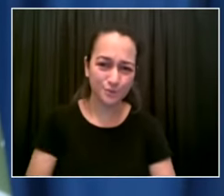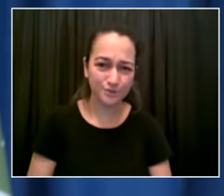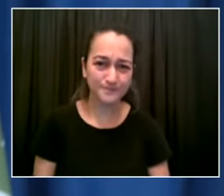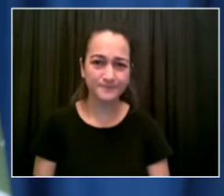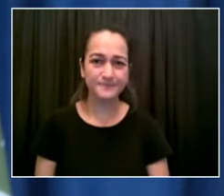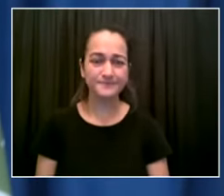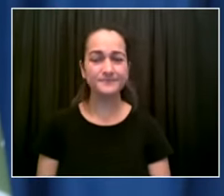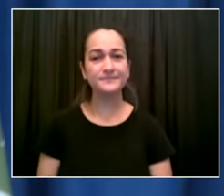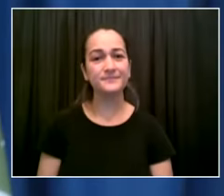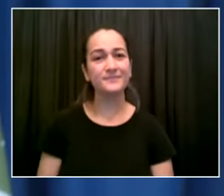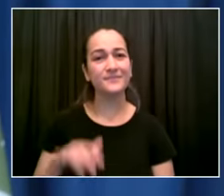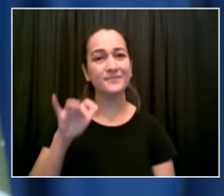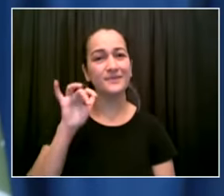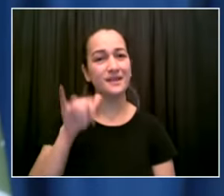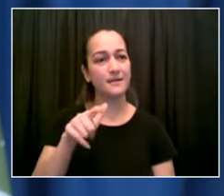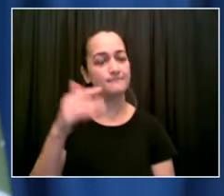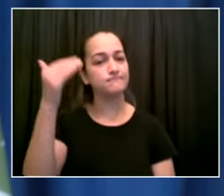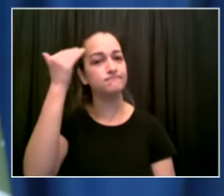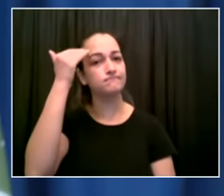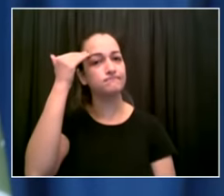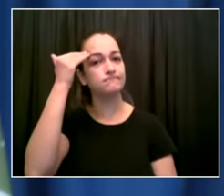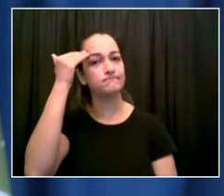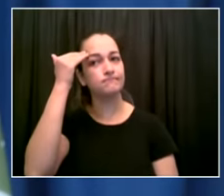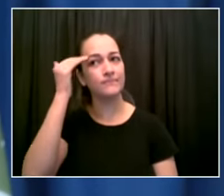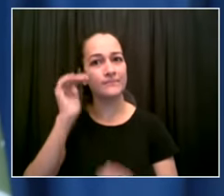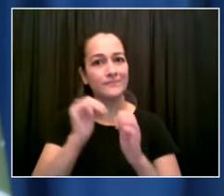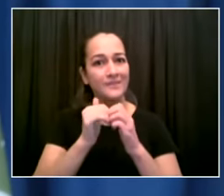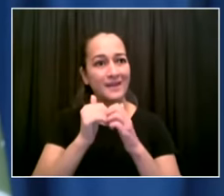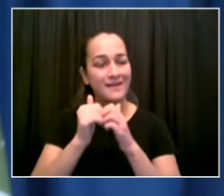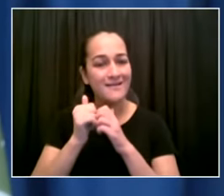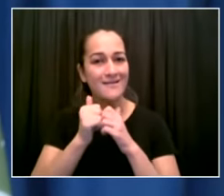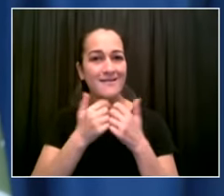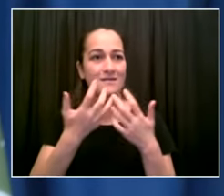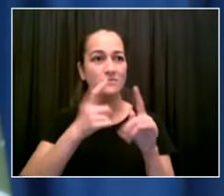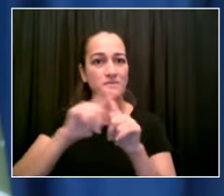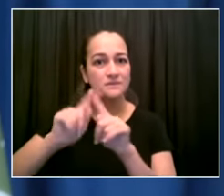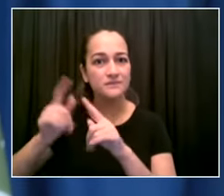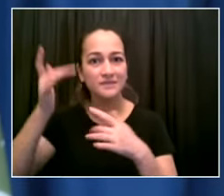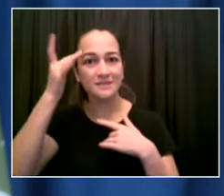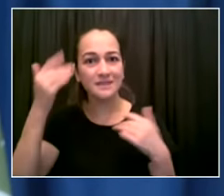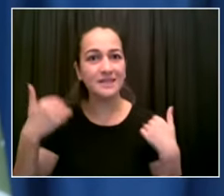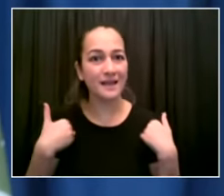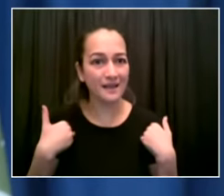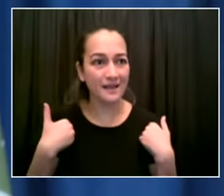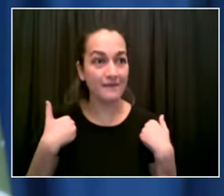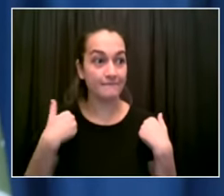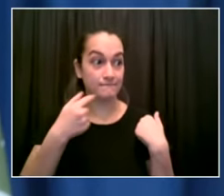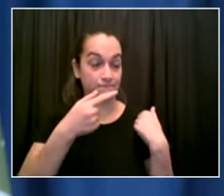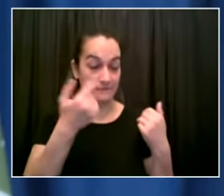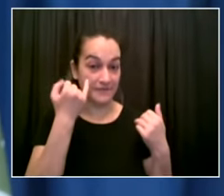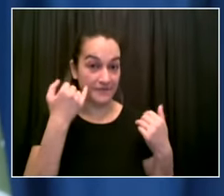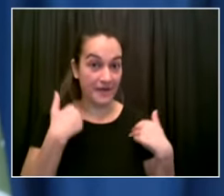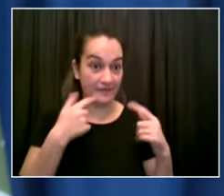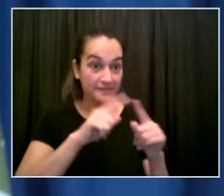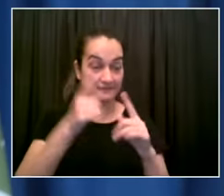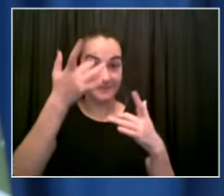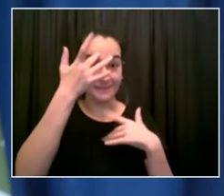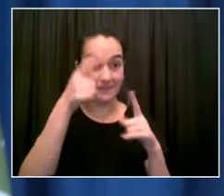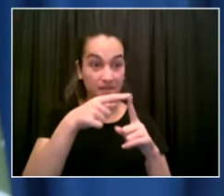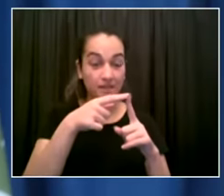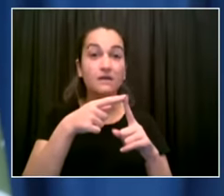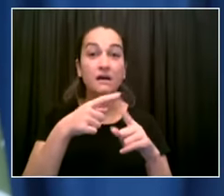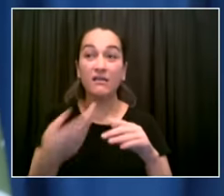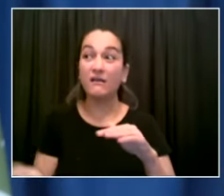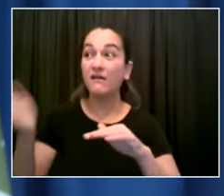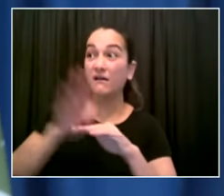weekly cable show on hbo half the country hates his politics the other half hate how he's framing the issue